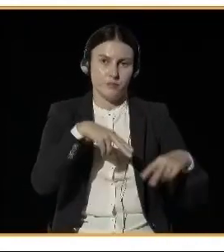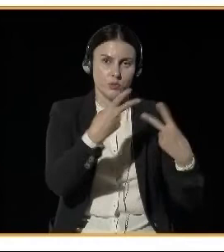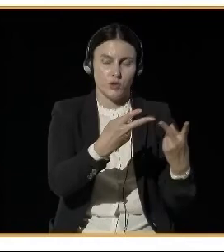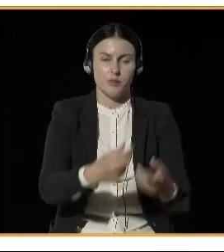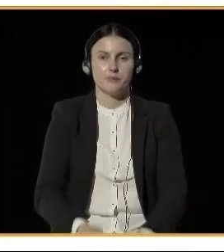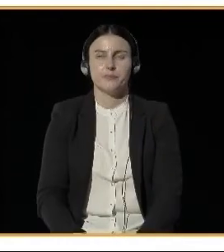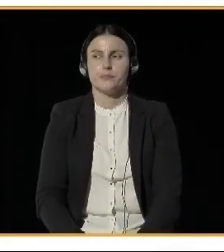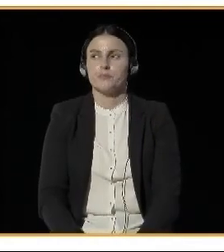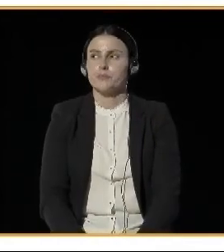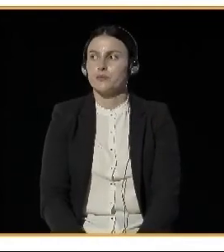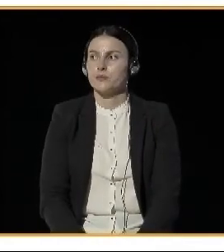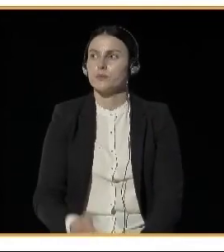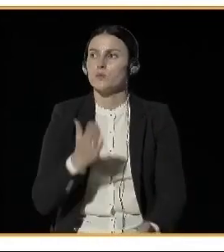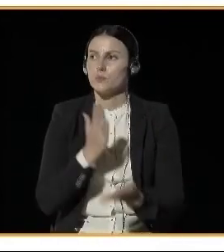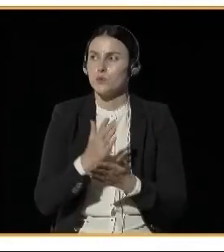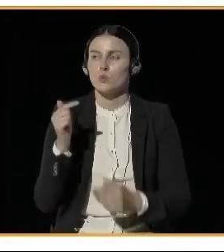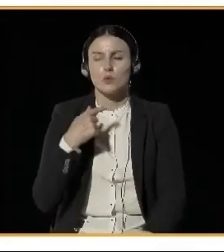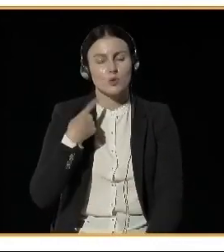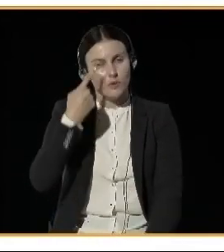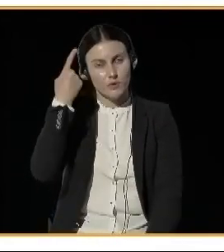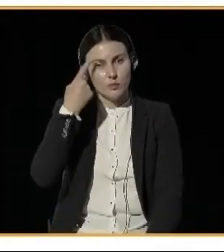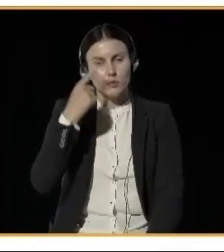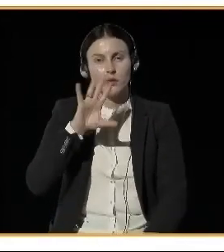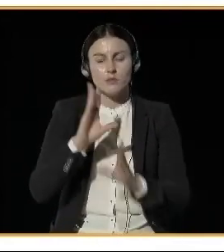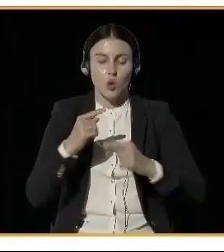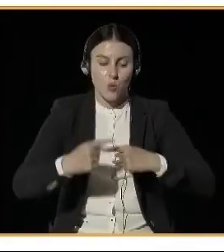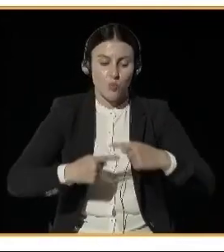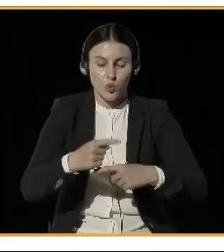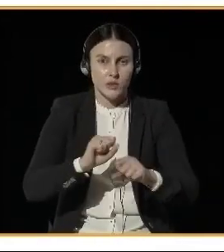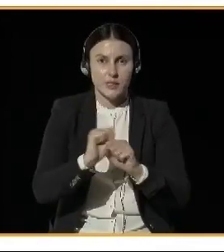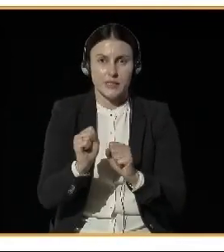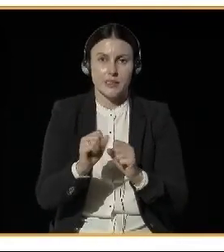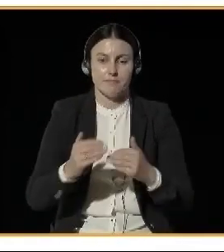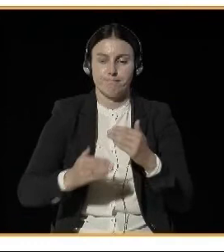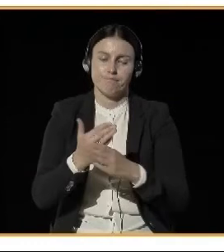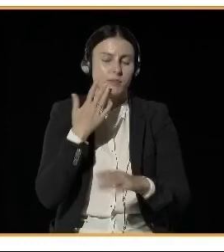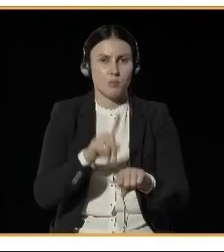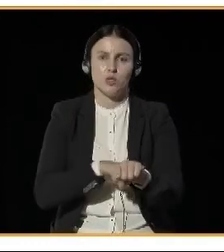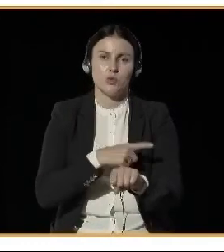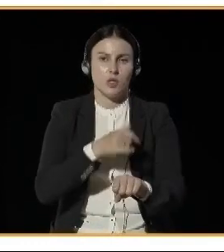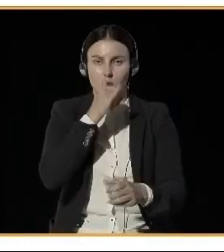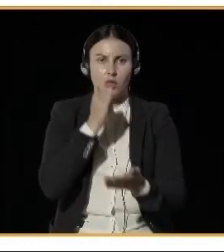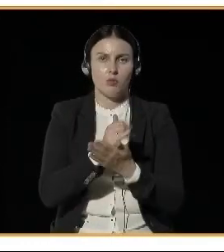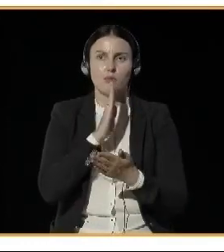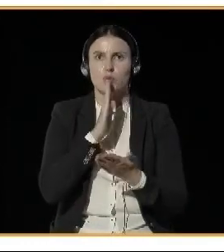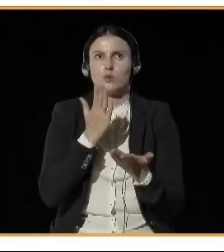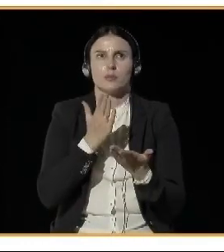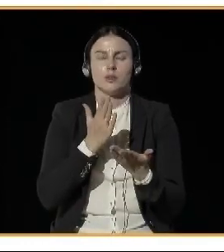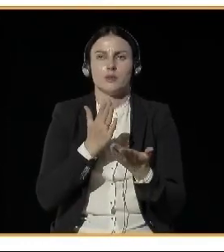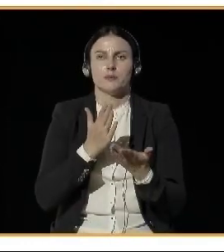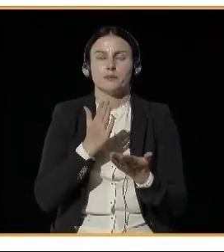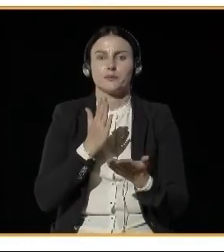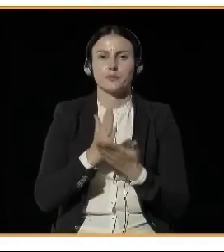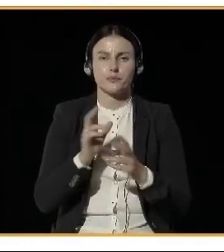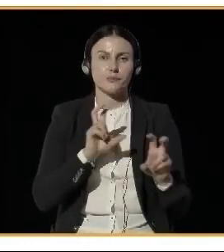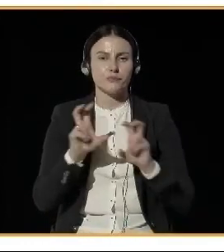to mention that it's a long process. It cannot be done at-hoc. So, when we start today, we may have,